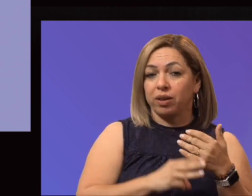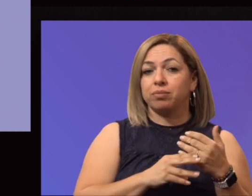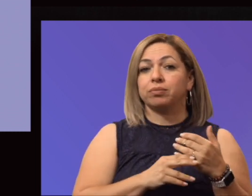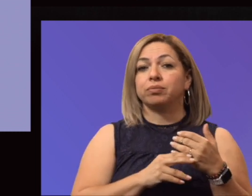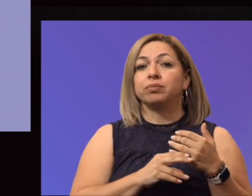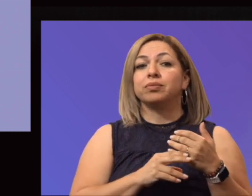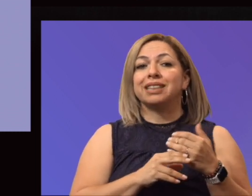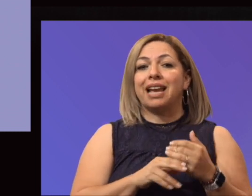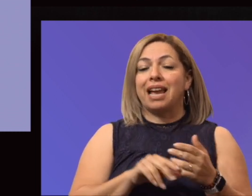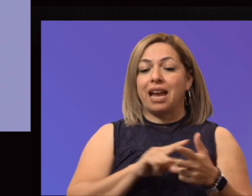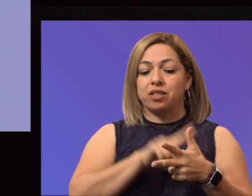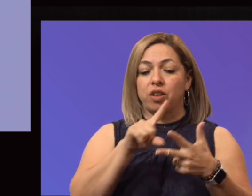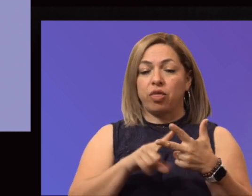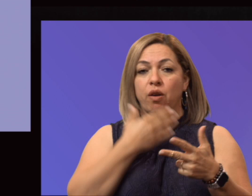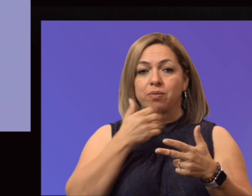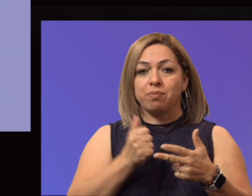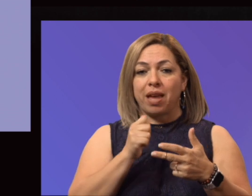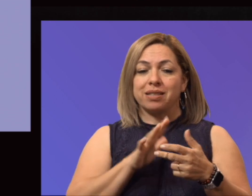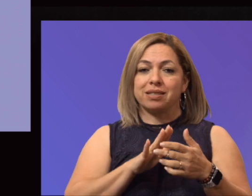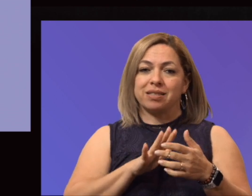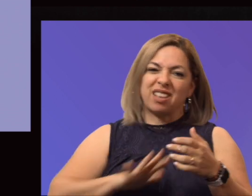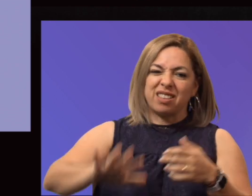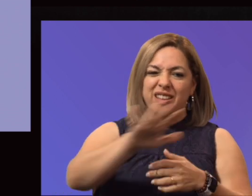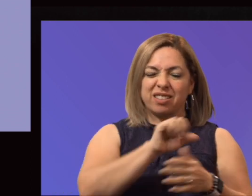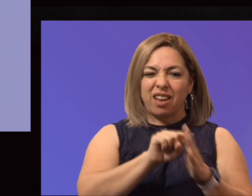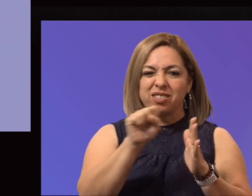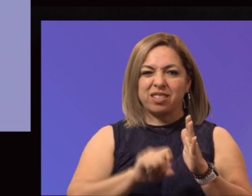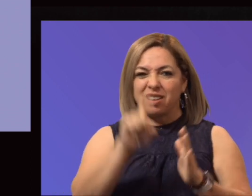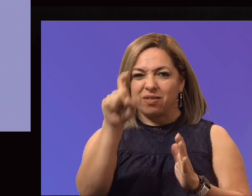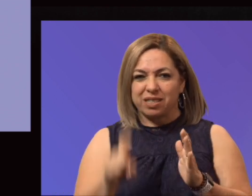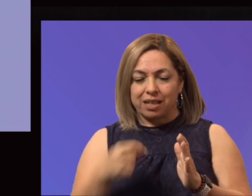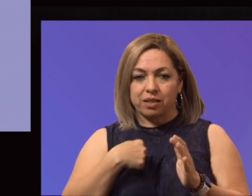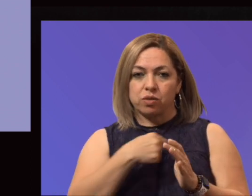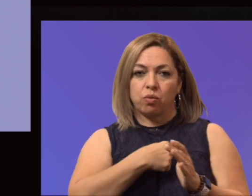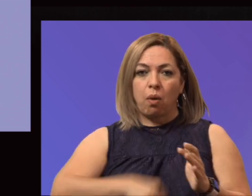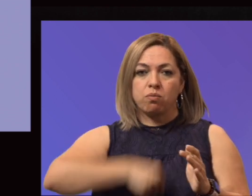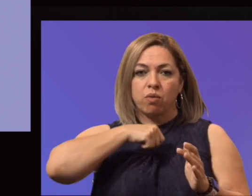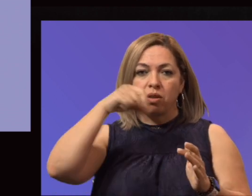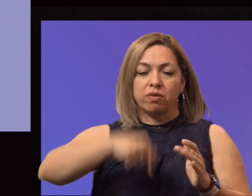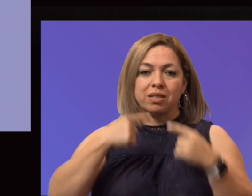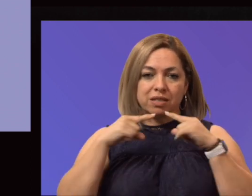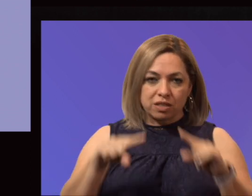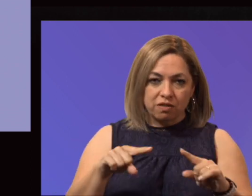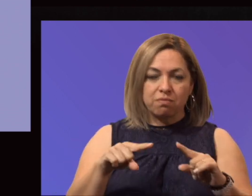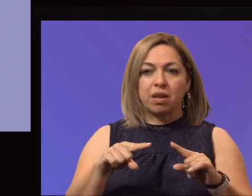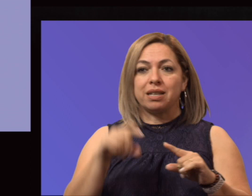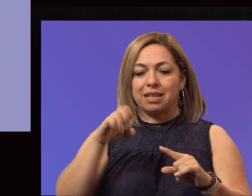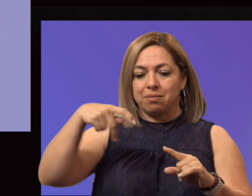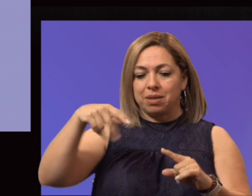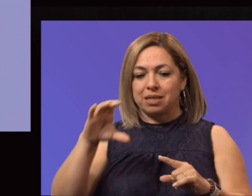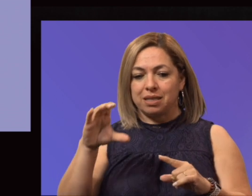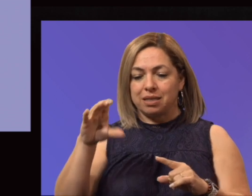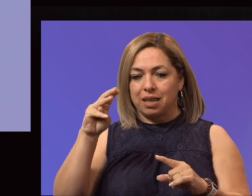in the entire state of Texas. And so we're incredibly proud of this achievement. The EPCC MA site visit